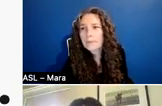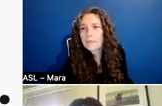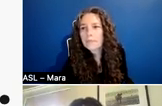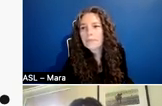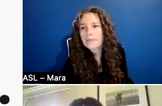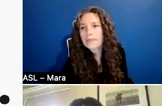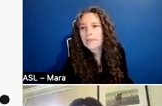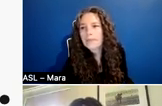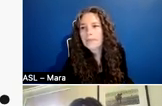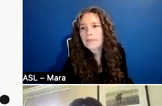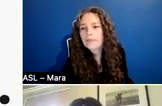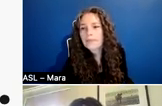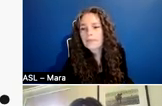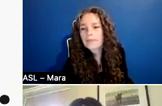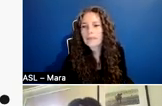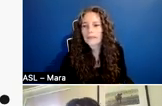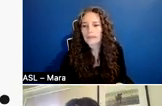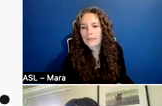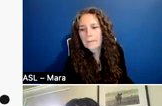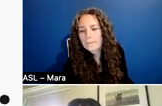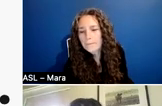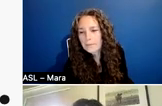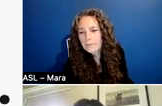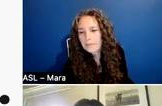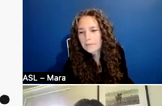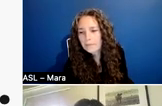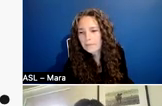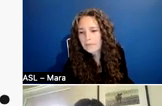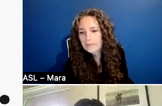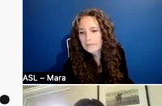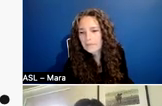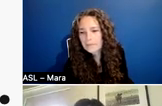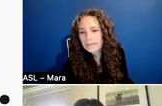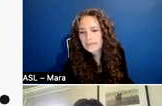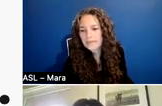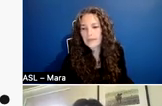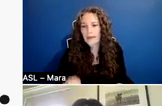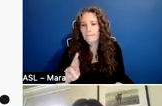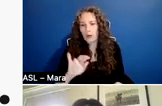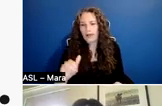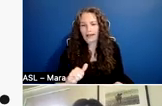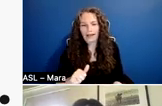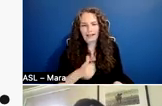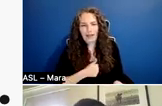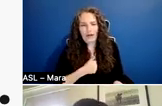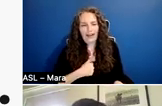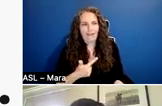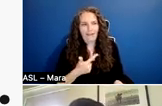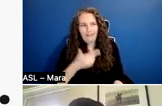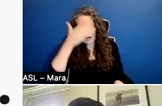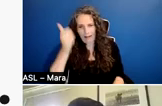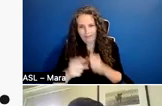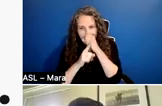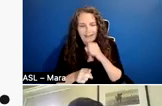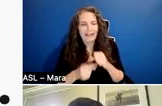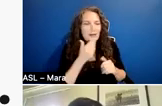Maria, you're muted. I'm sorry about that. Good morning. Just the excitement. I forgot to unmute myself. Hi, everyone. My name is Maria